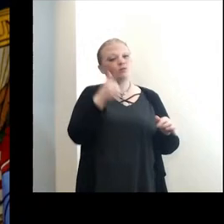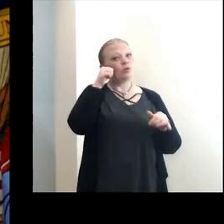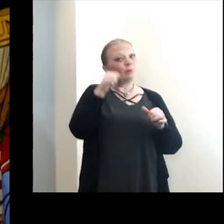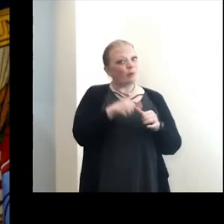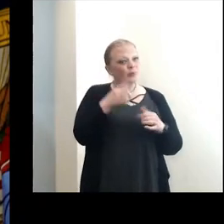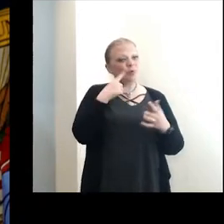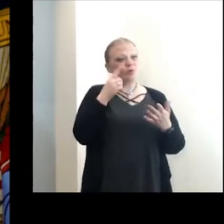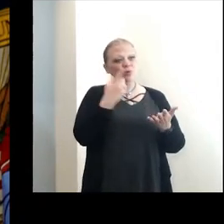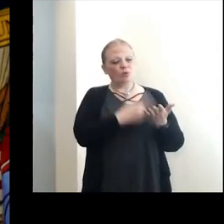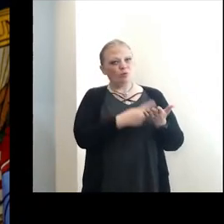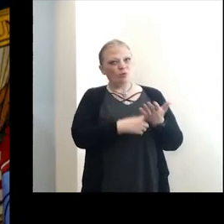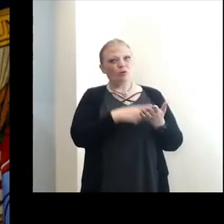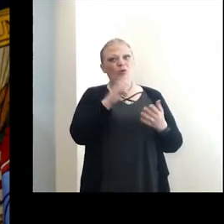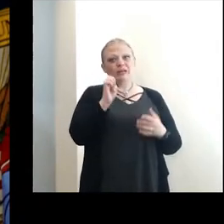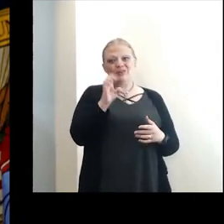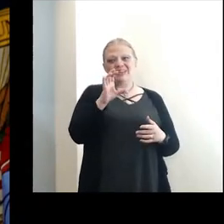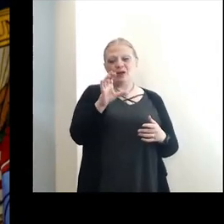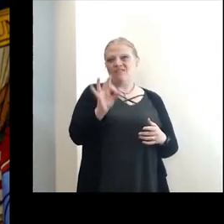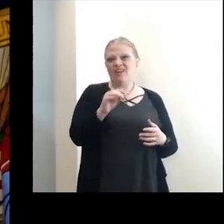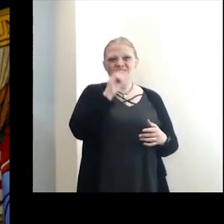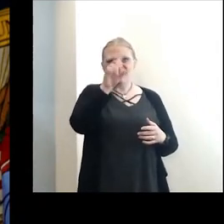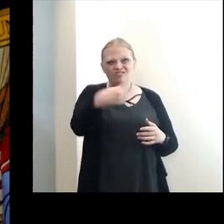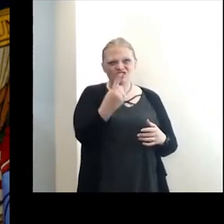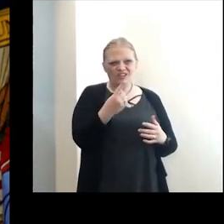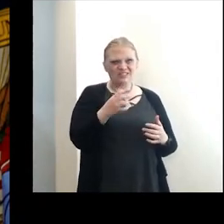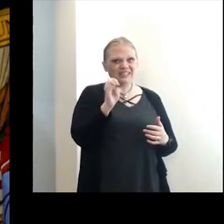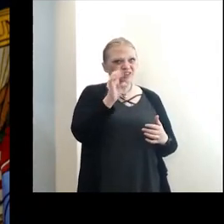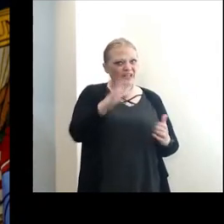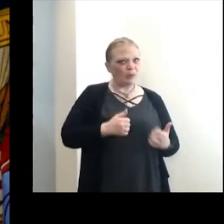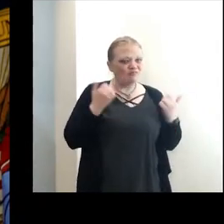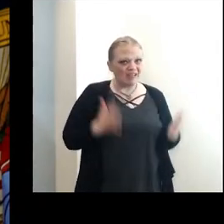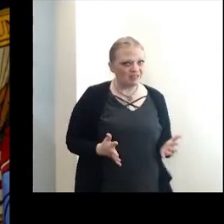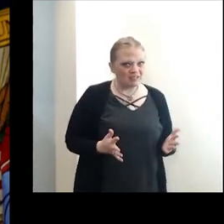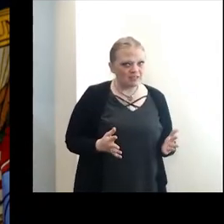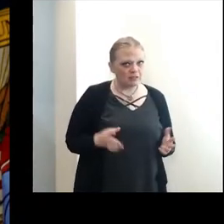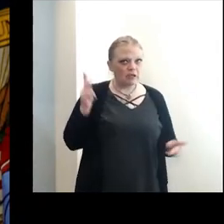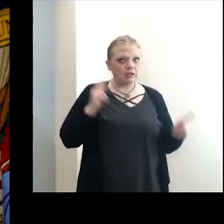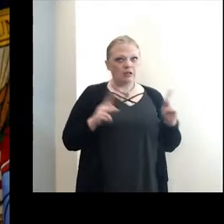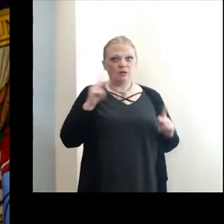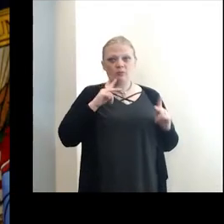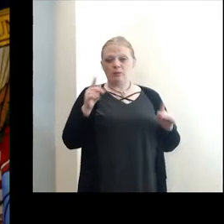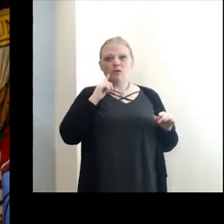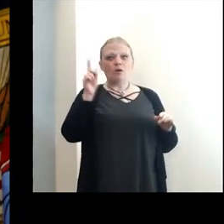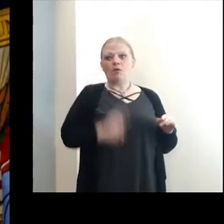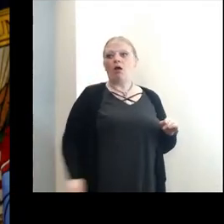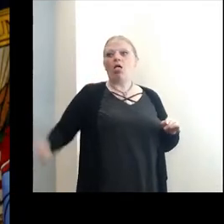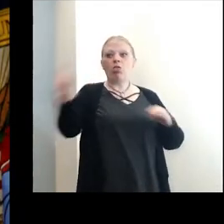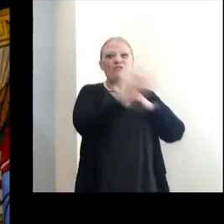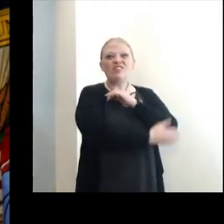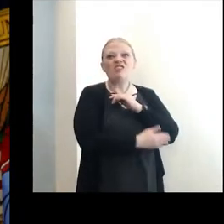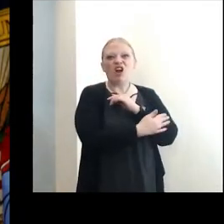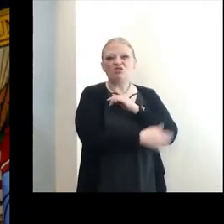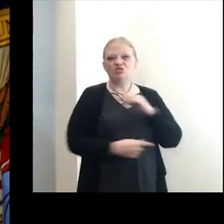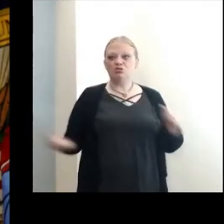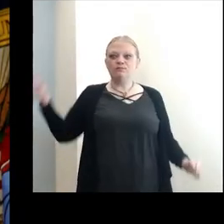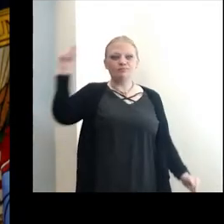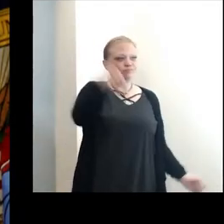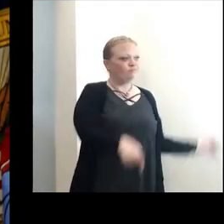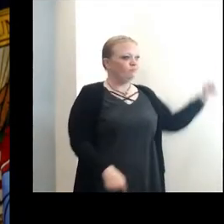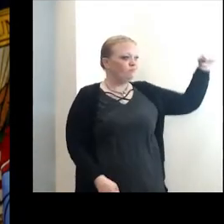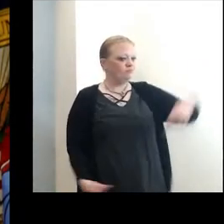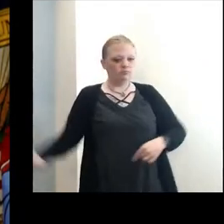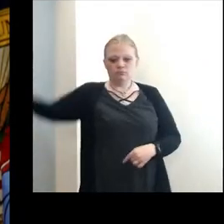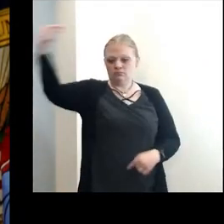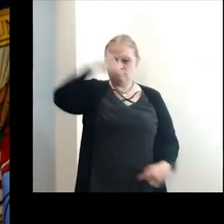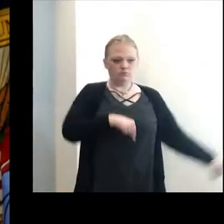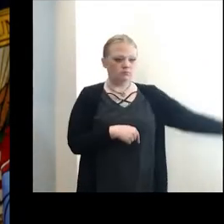is when we talk about the Erie County Fair, we're not just talking about Erie County residents. There are people who come from across the country, vendors who come from across